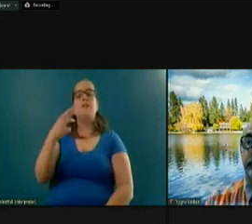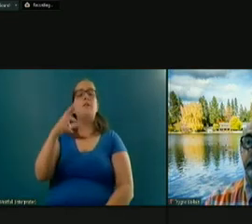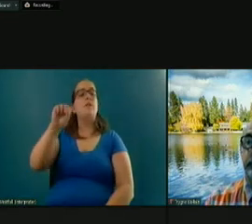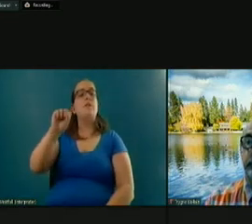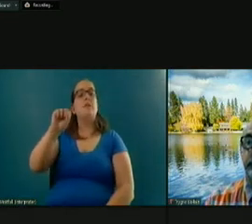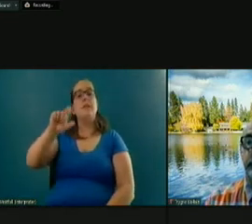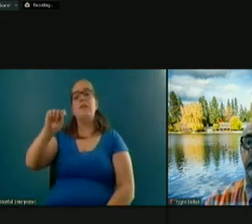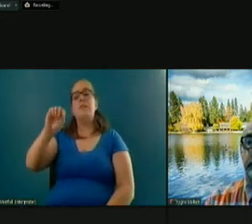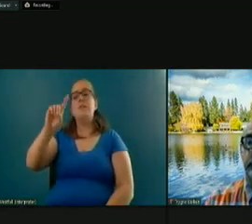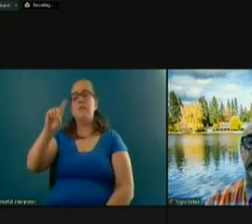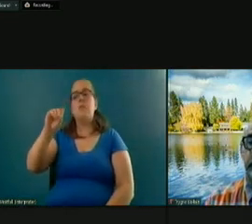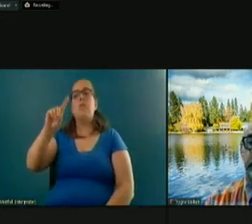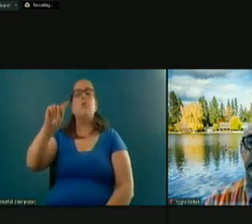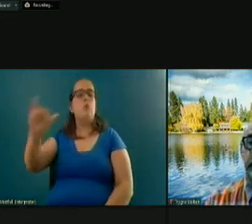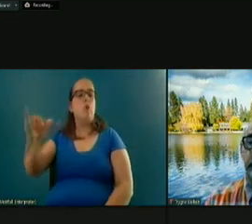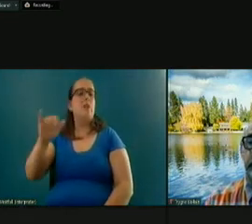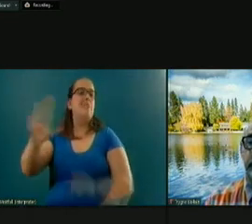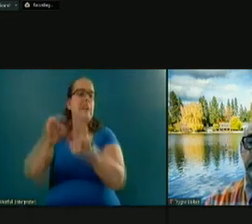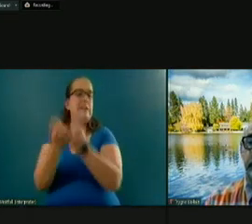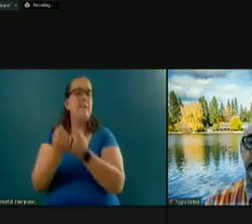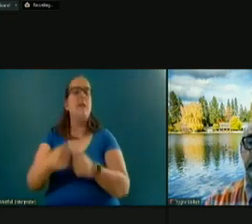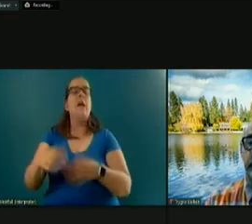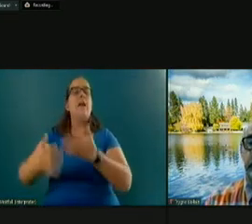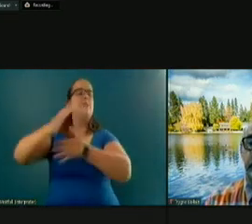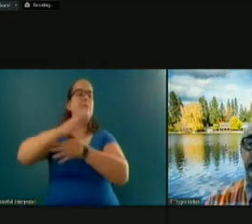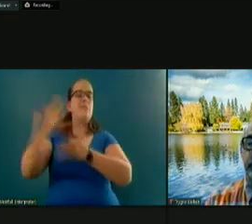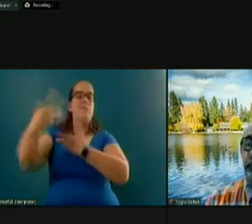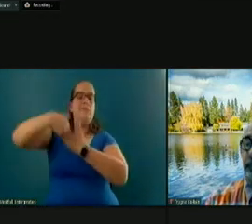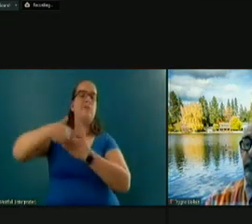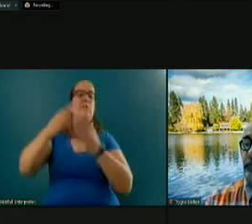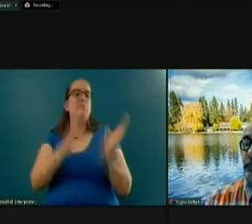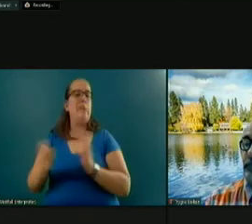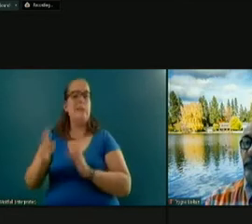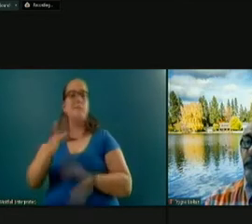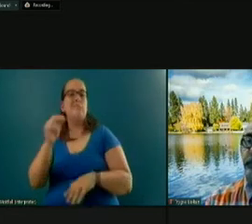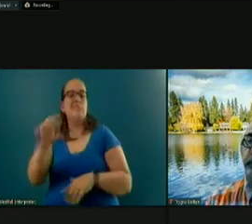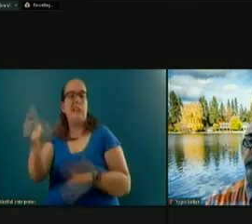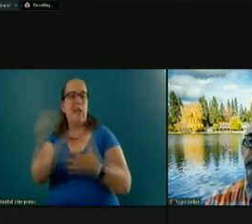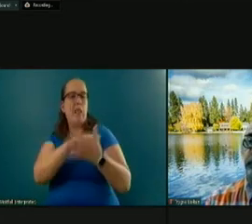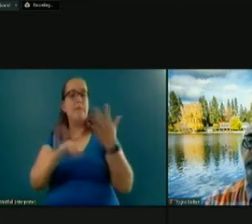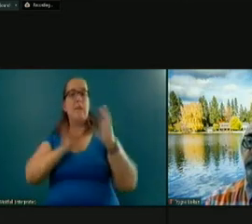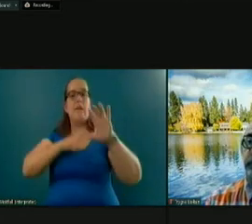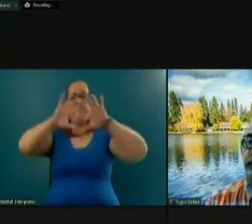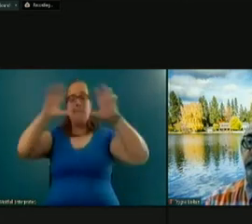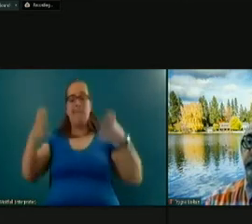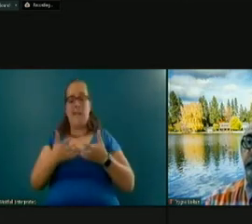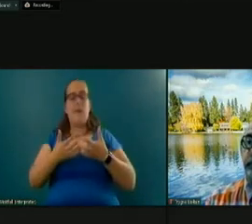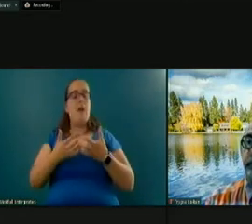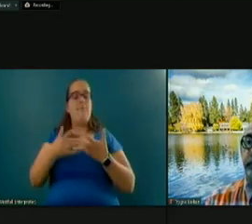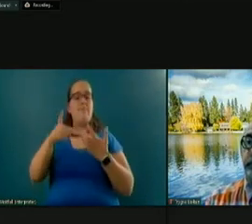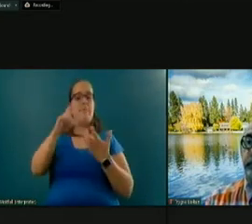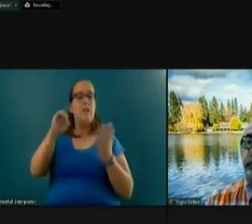and our department, our senior transportation planner and others. So that's going to be our umbrella document for how we think about